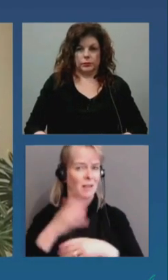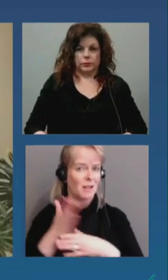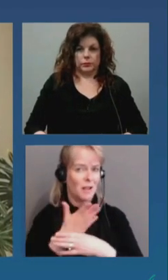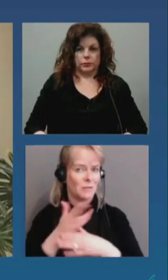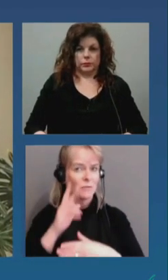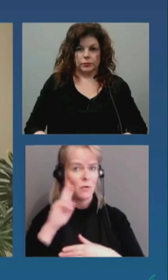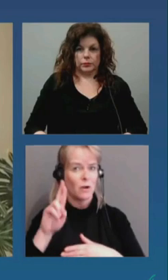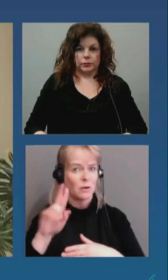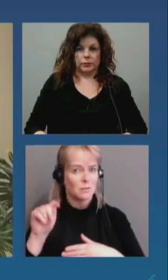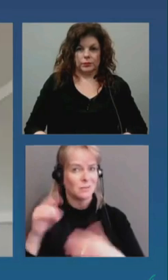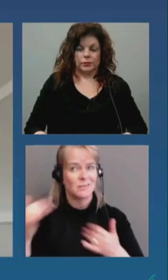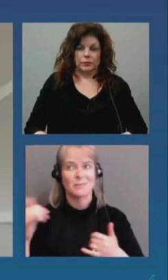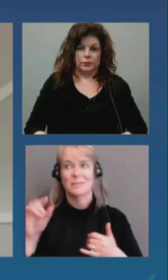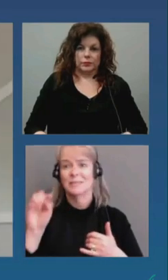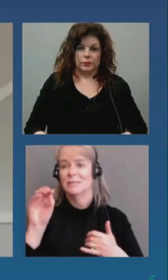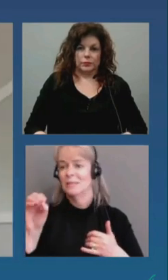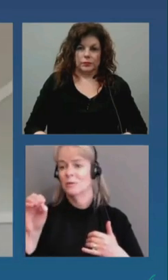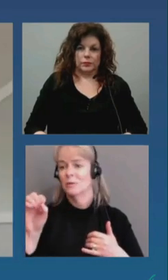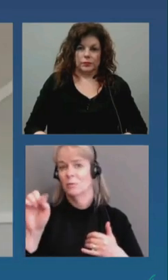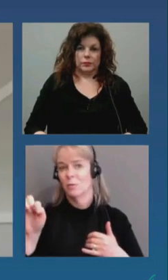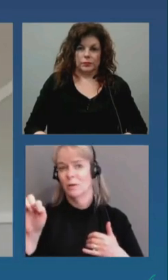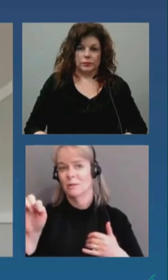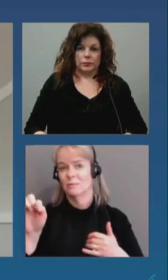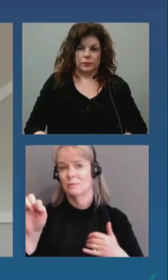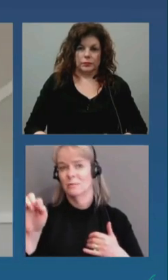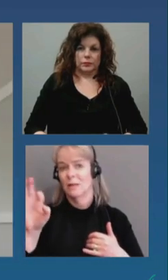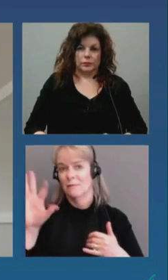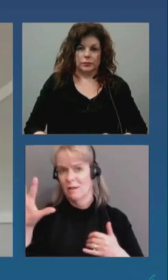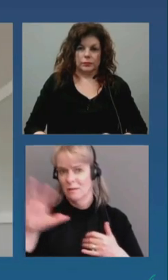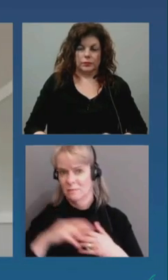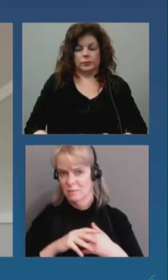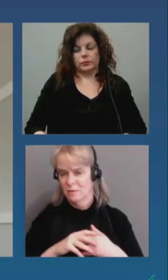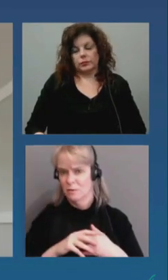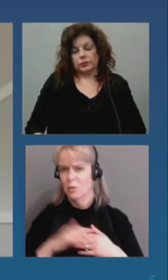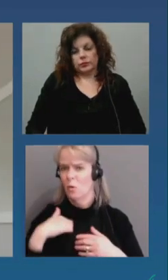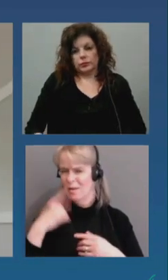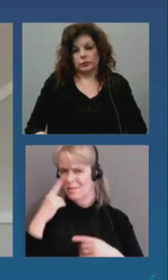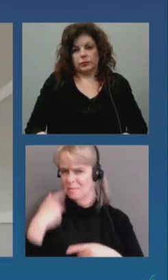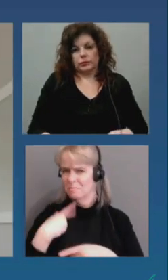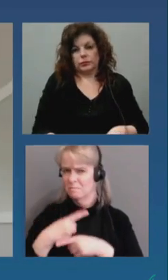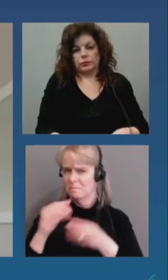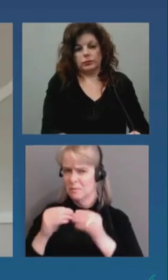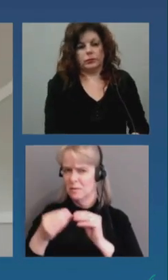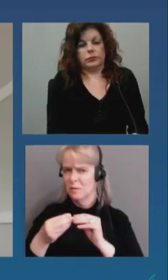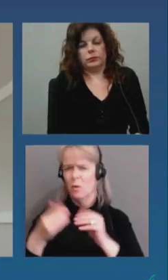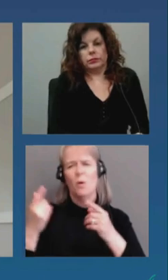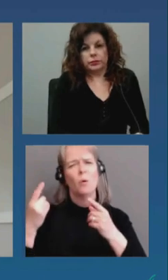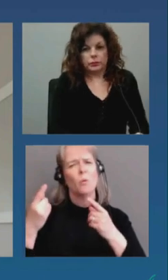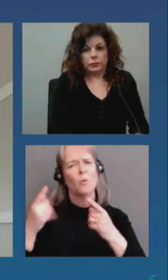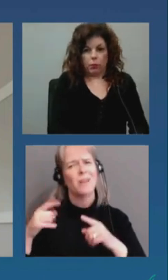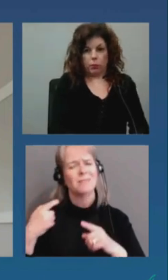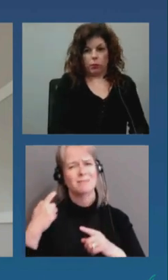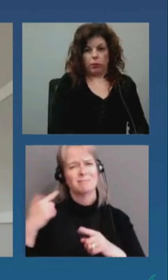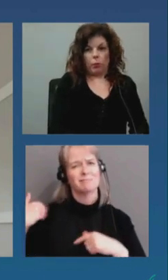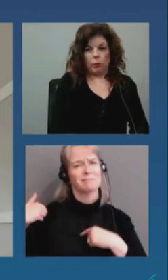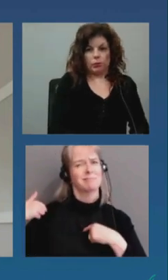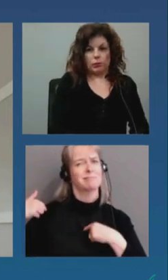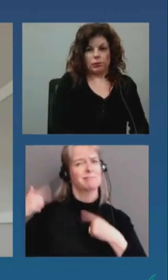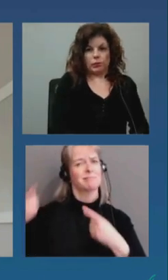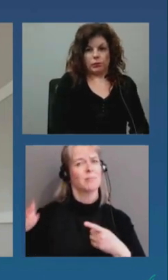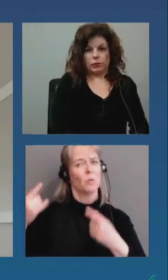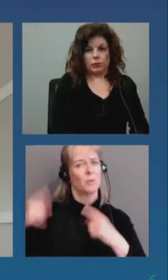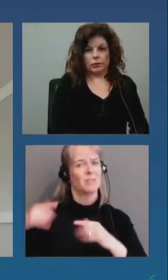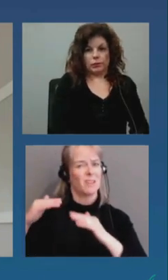.95. I think that's right. And I'm just wondering, when was the last time that it was below one? And